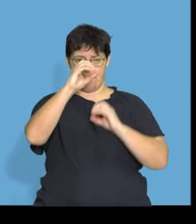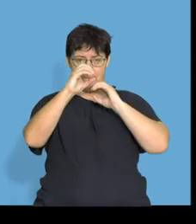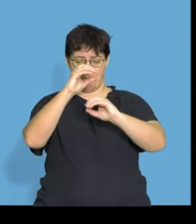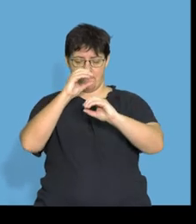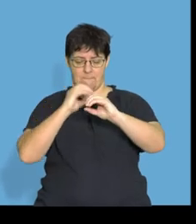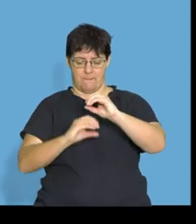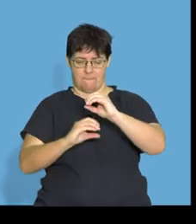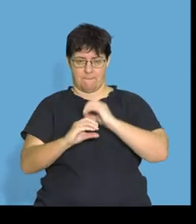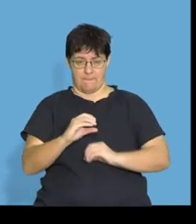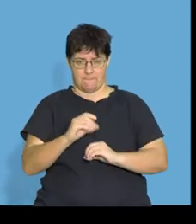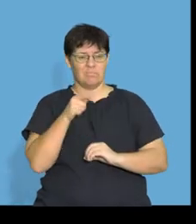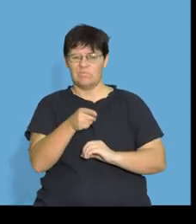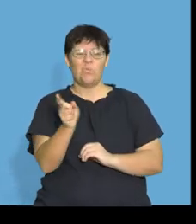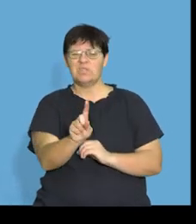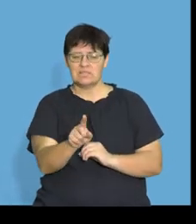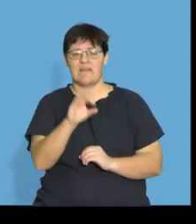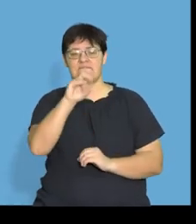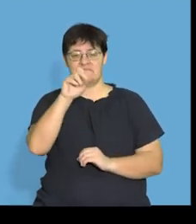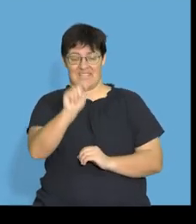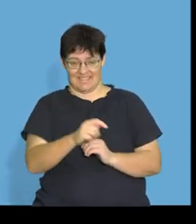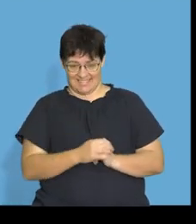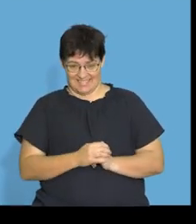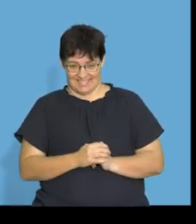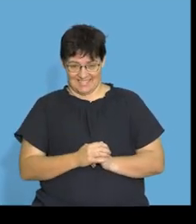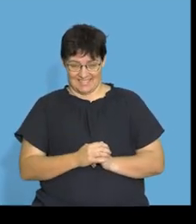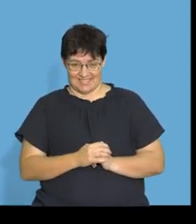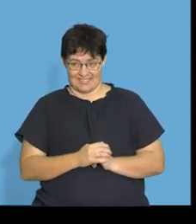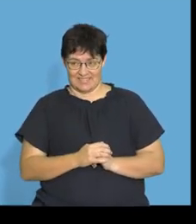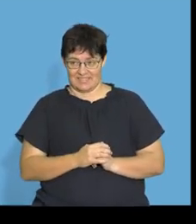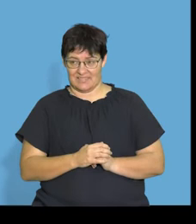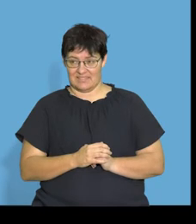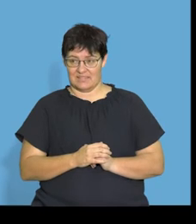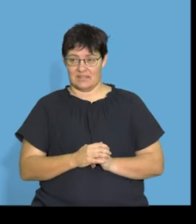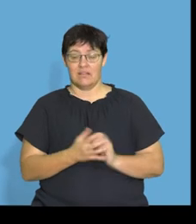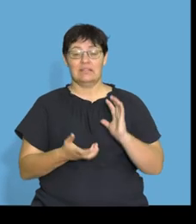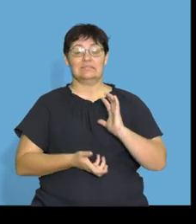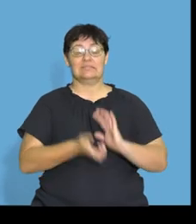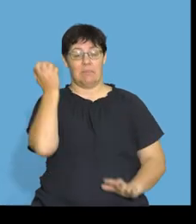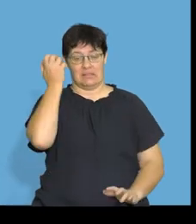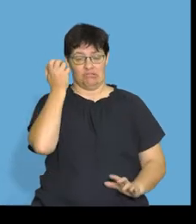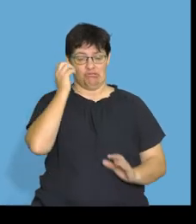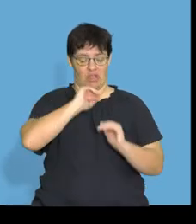around here, right, is fat. Now, have a look here.